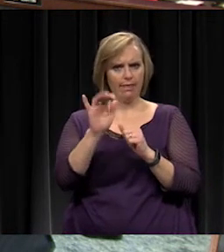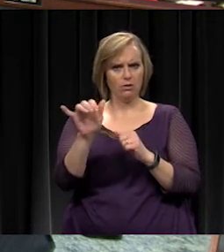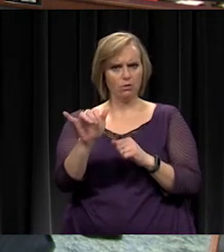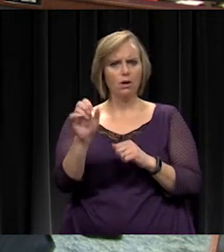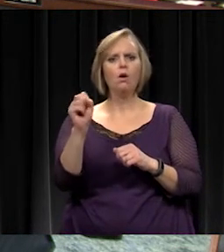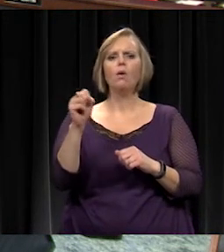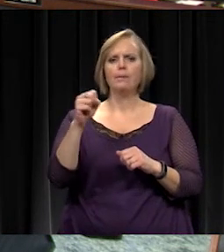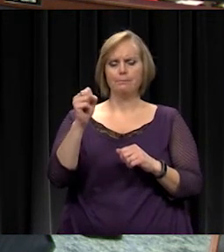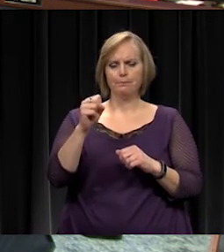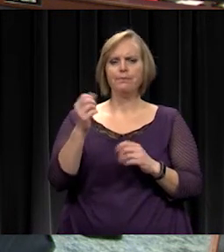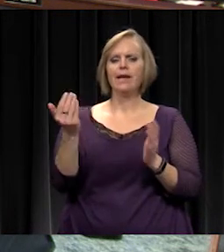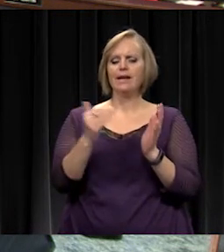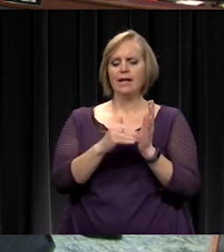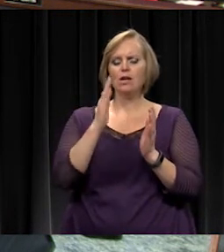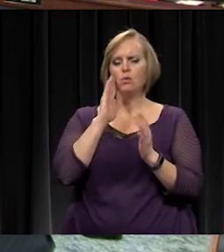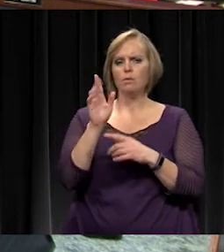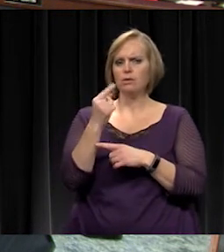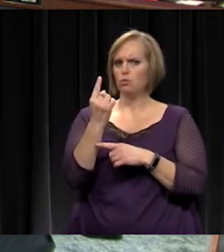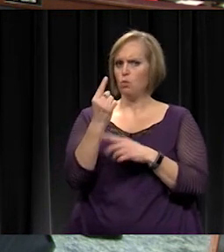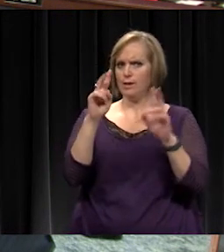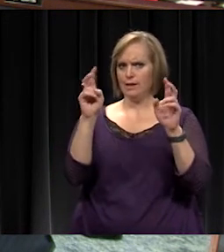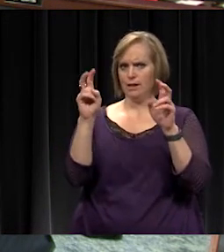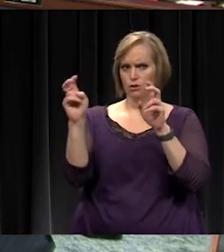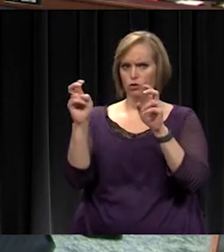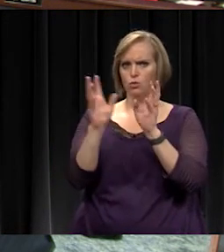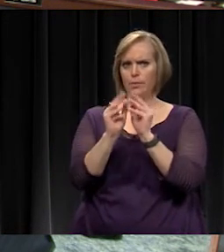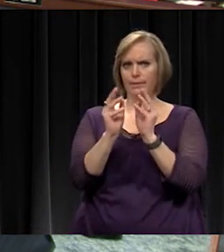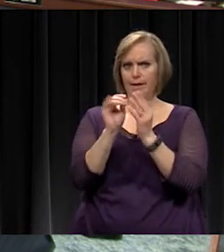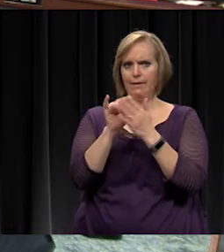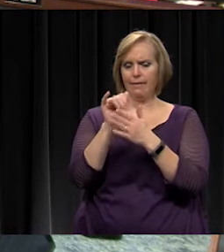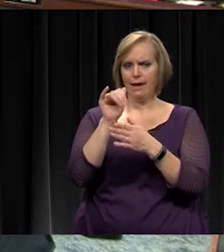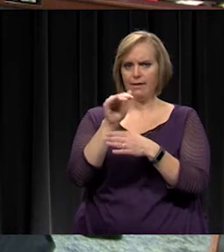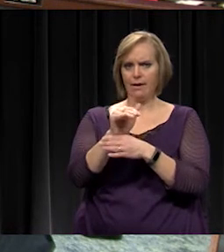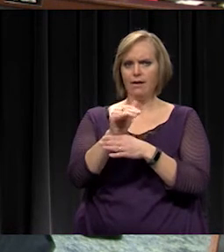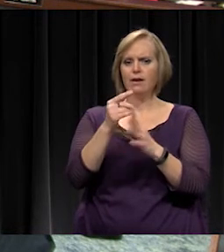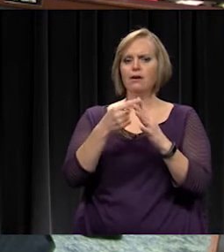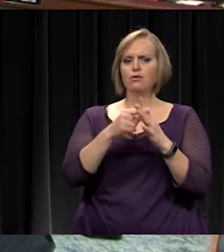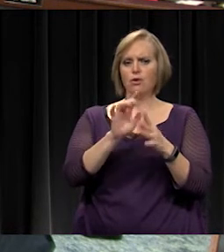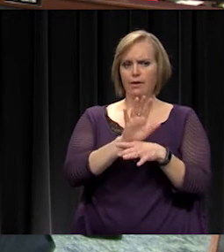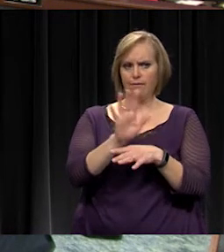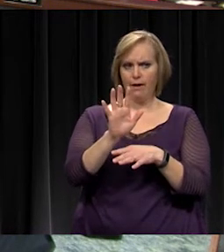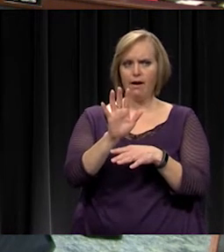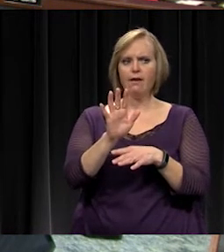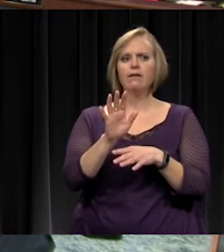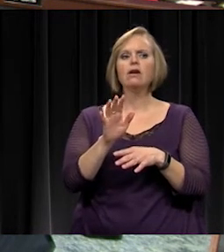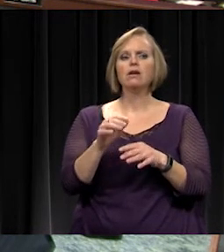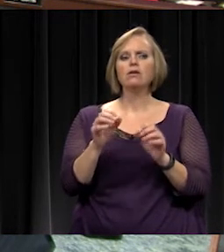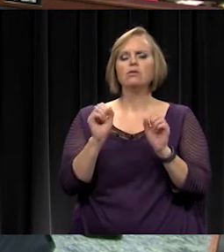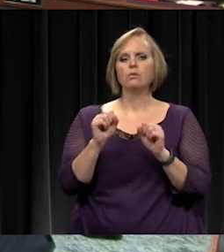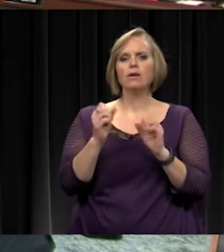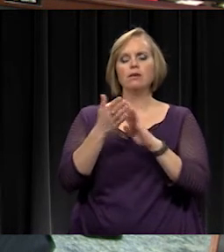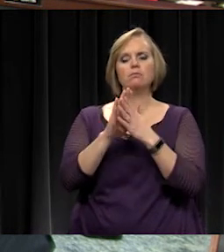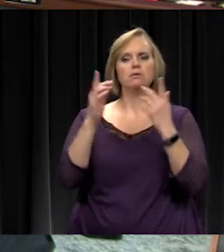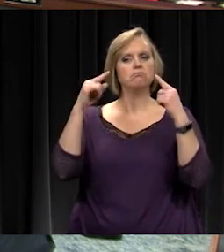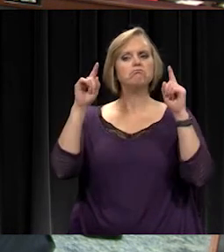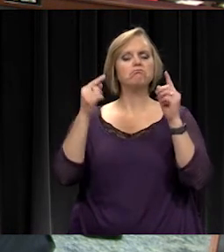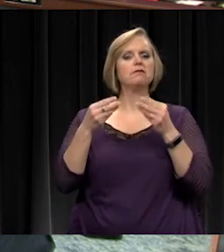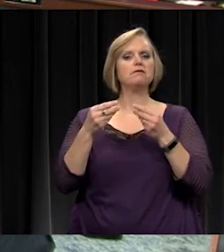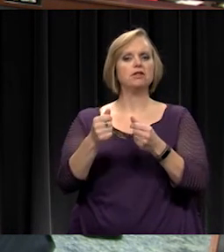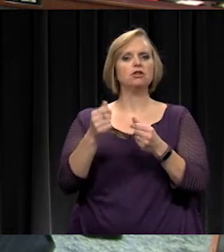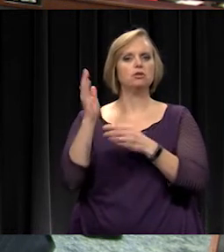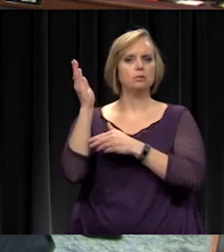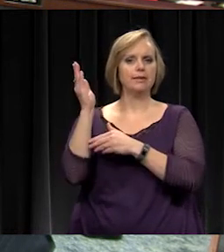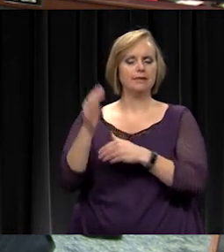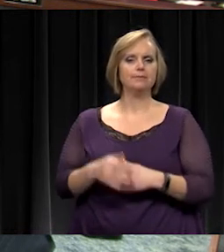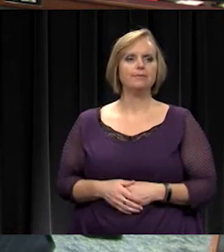And again, it'll be a single issue meeting that night starting at 5 o'clock. So we can be fairly efficient in presenting to you. Right.